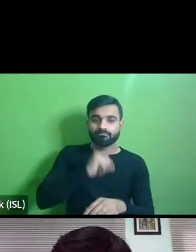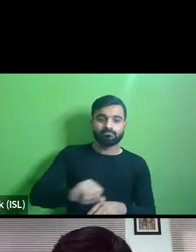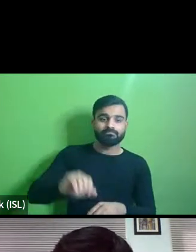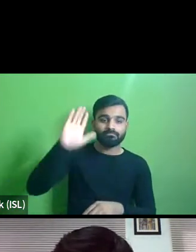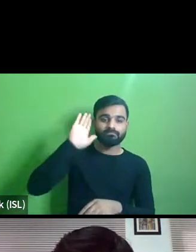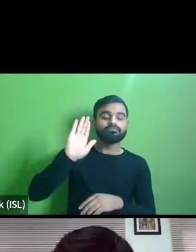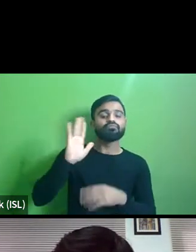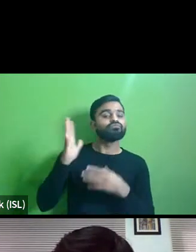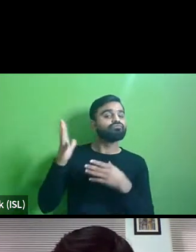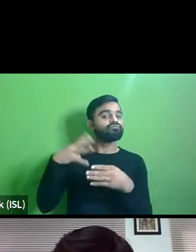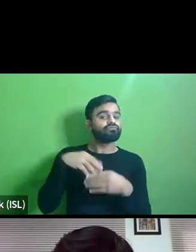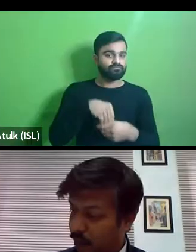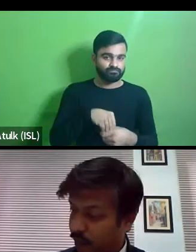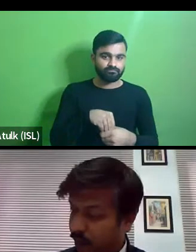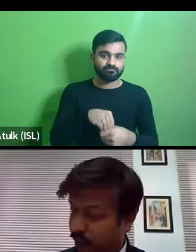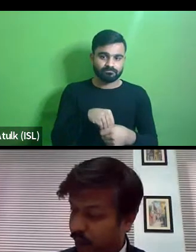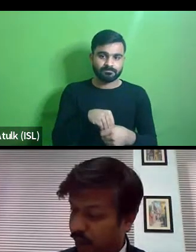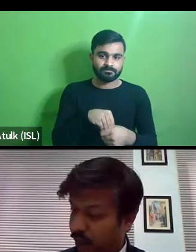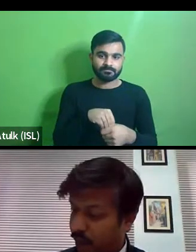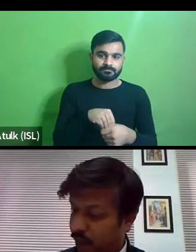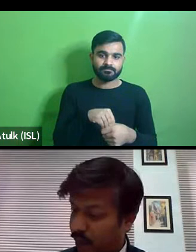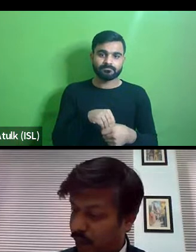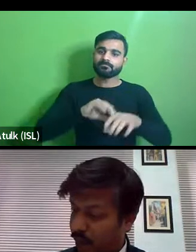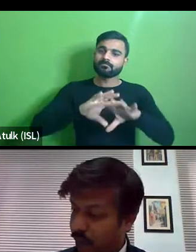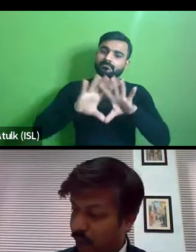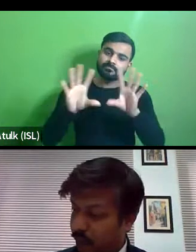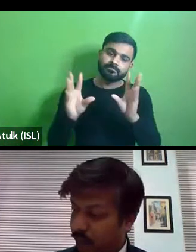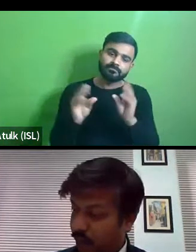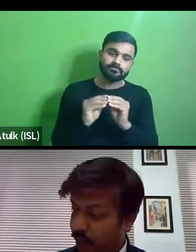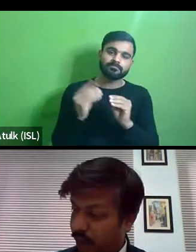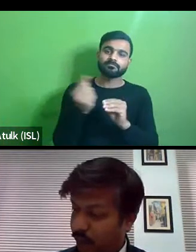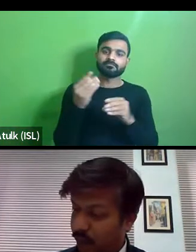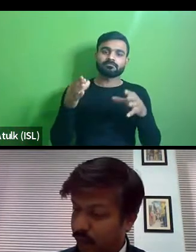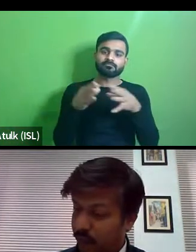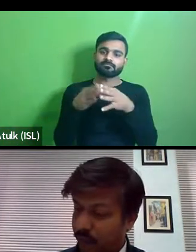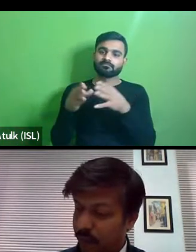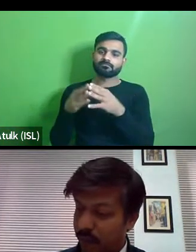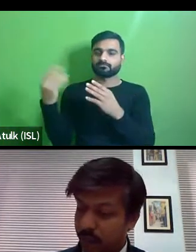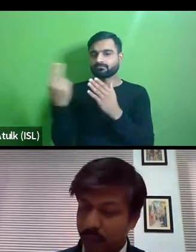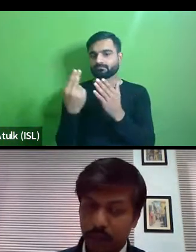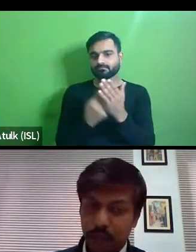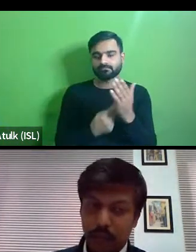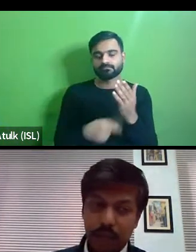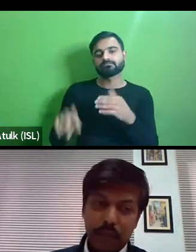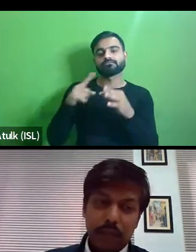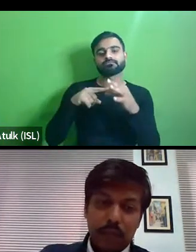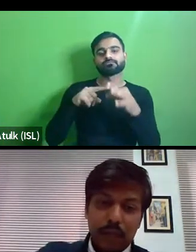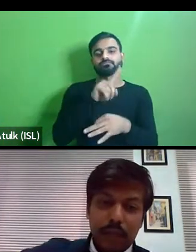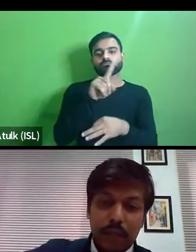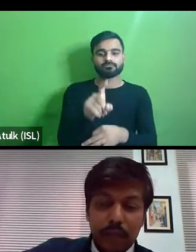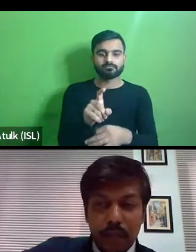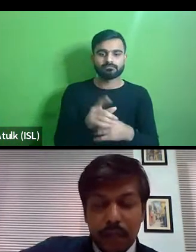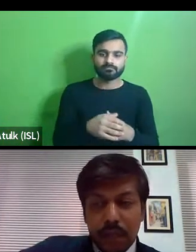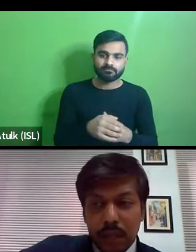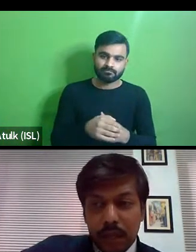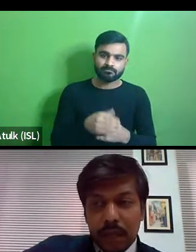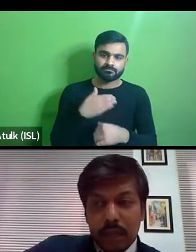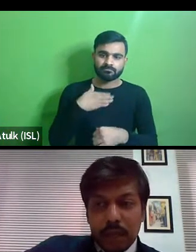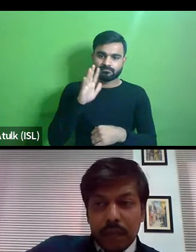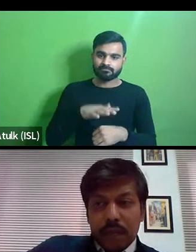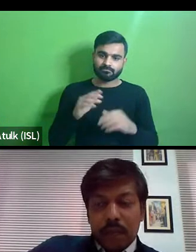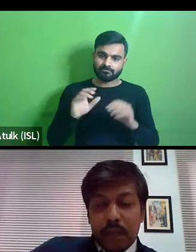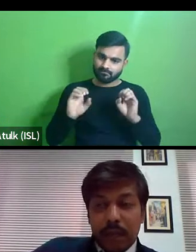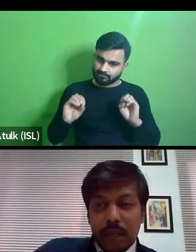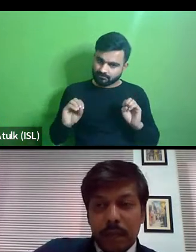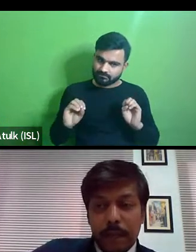included uh in in the whole you know user group that one is designing for is a question uh i think we have started